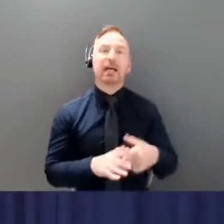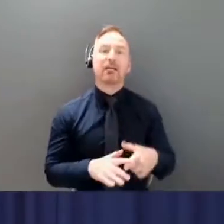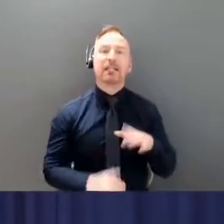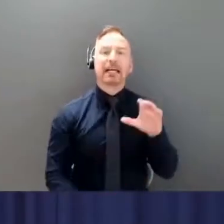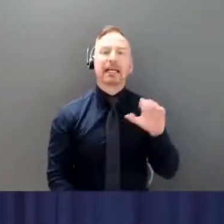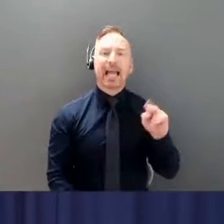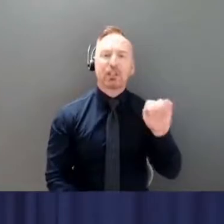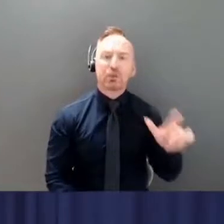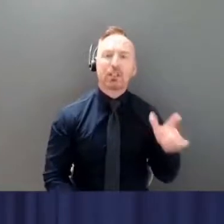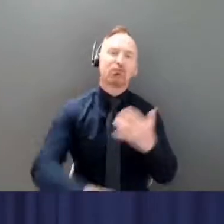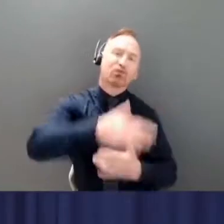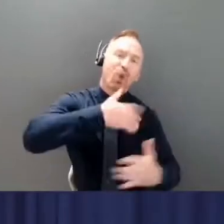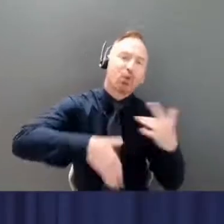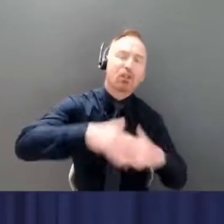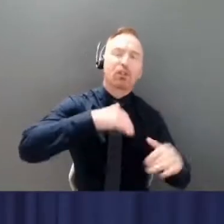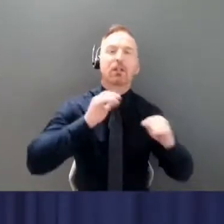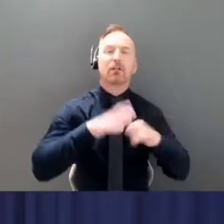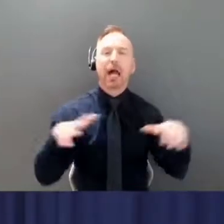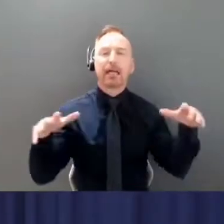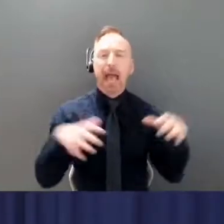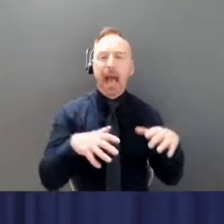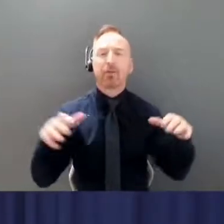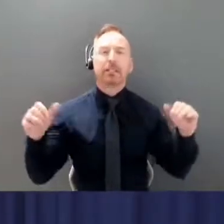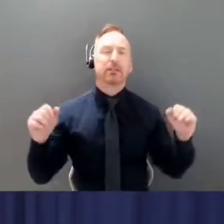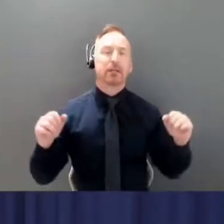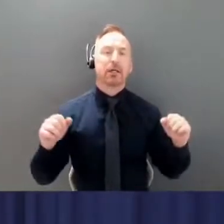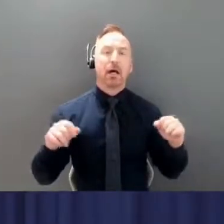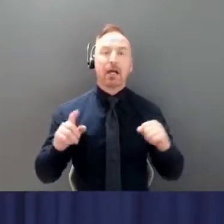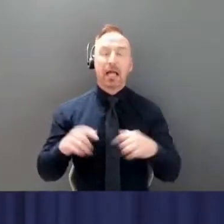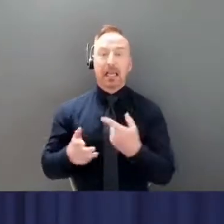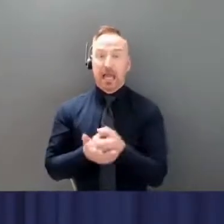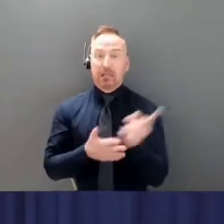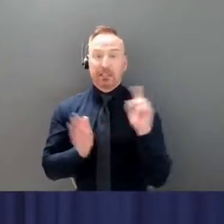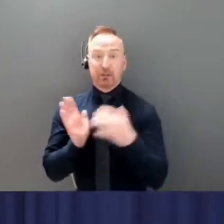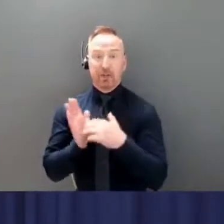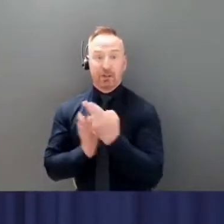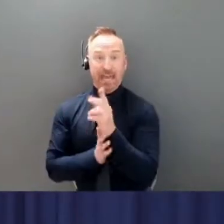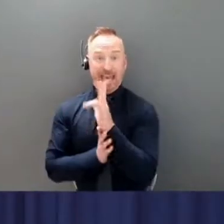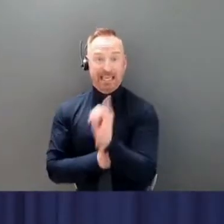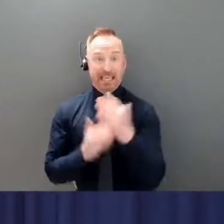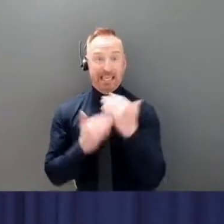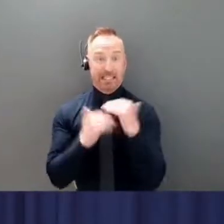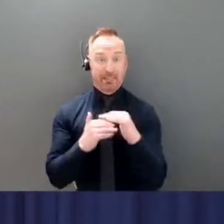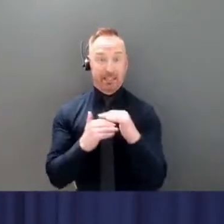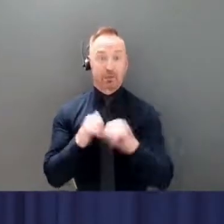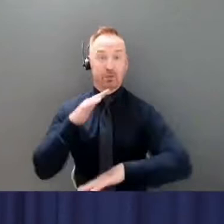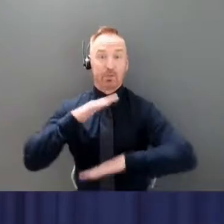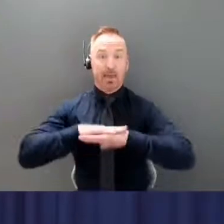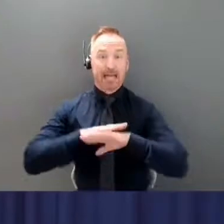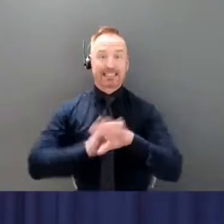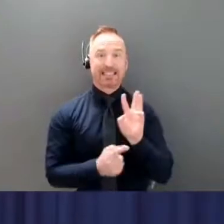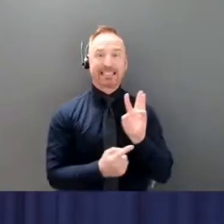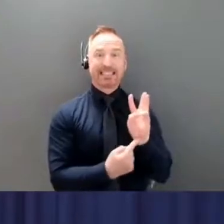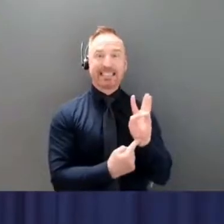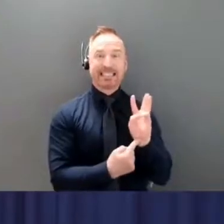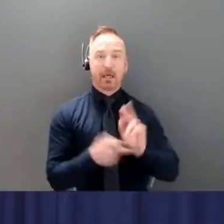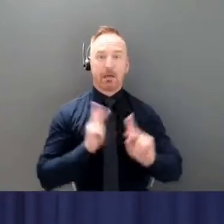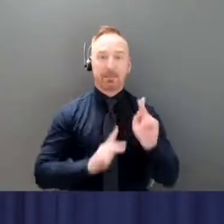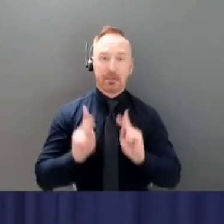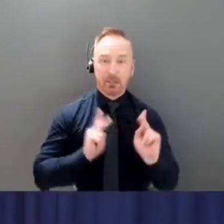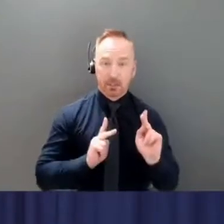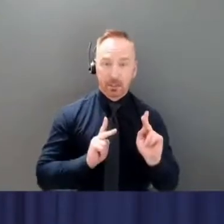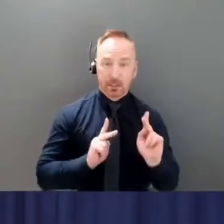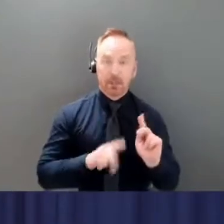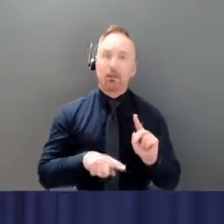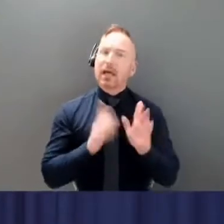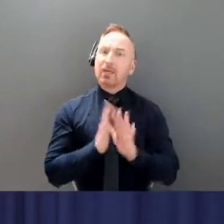week, Dr. Hanley strongly recommended that you limit social gatherings to six people. This is truly and really important,